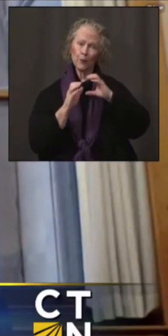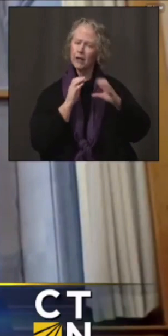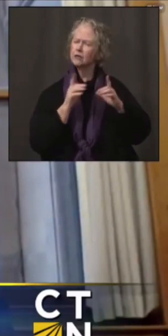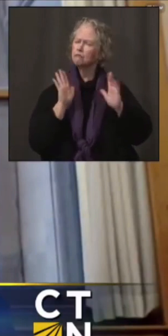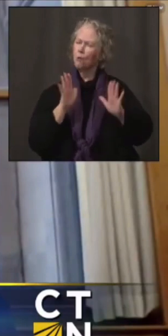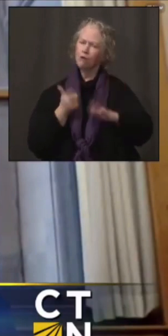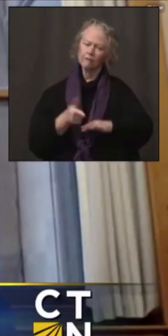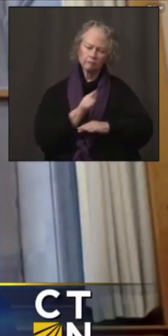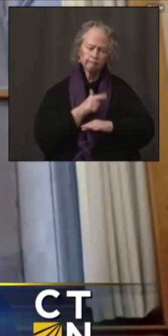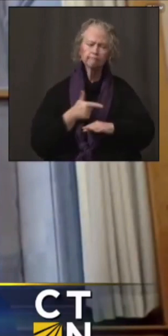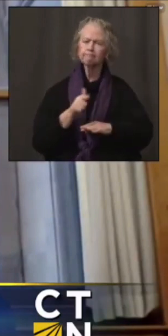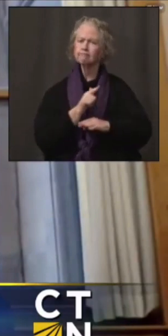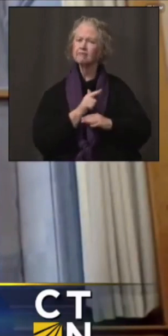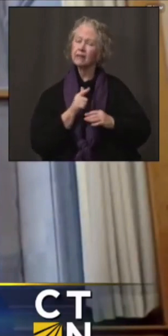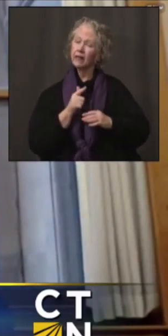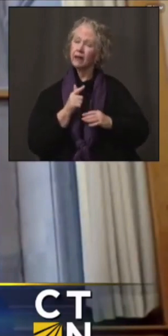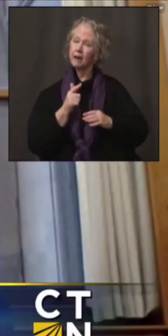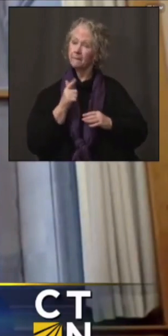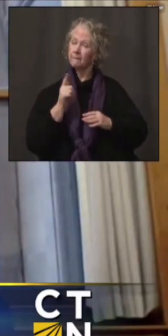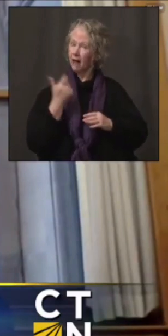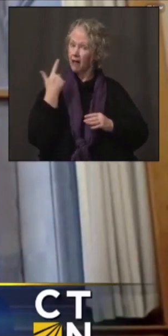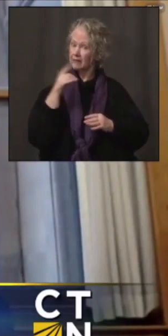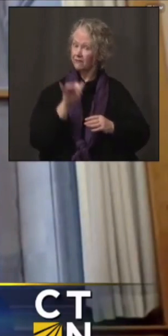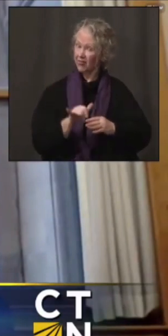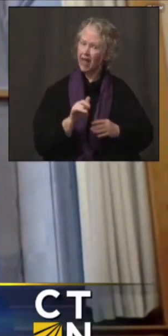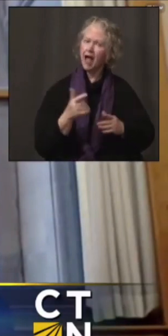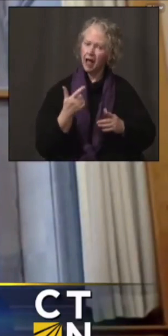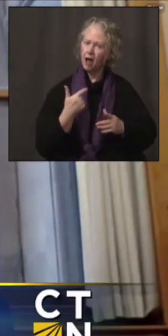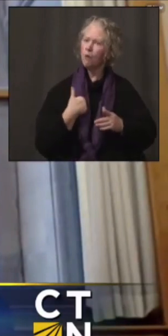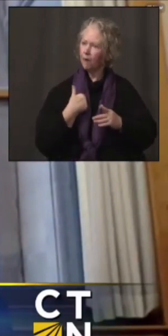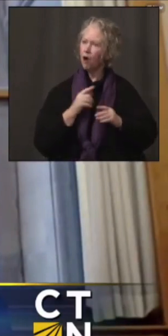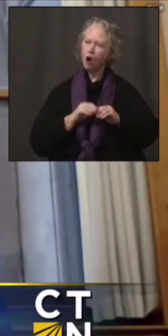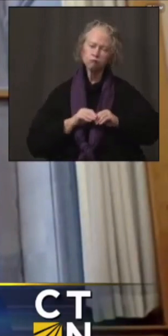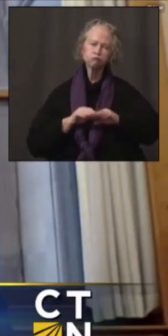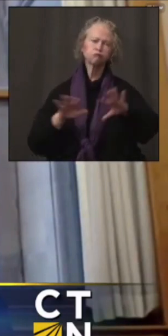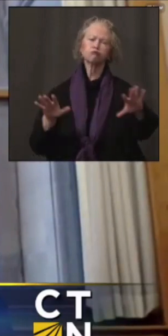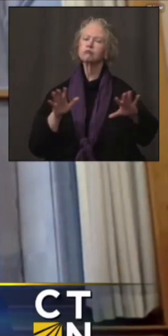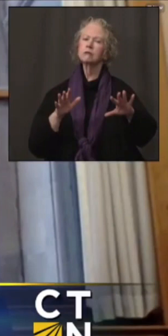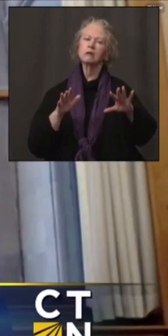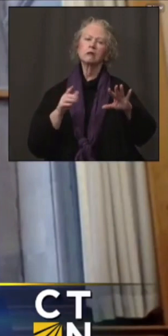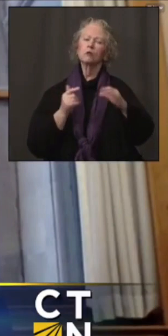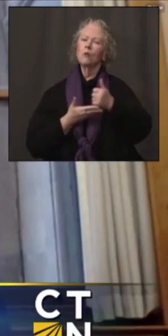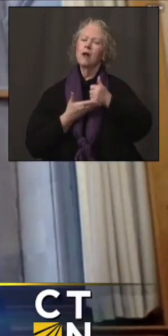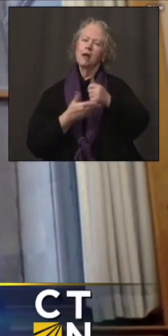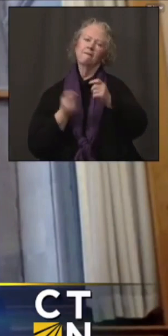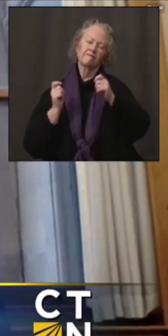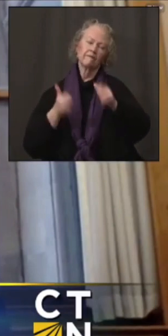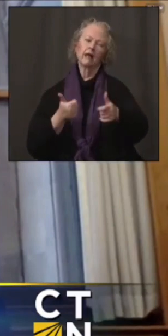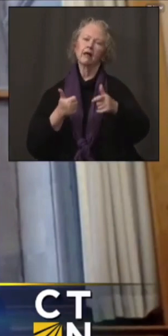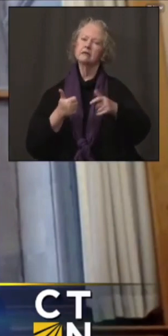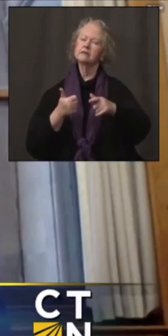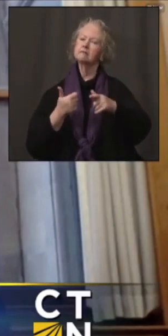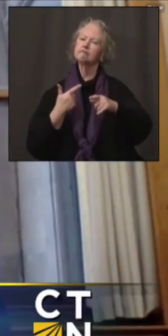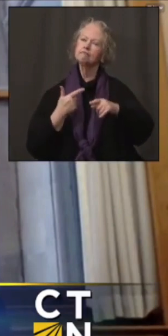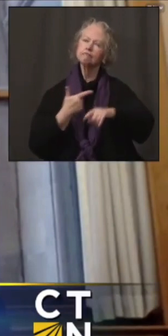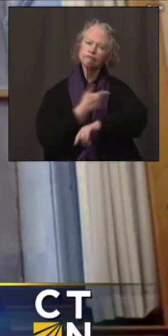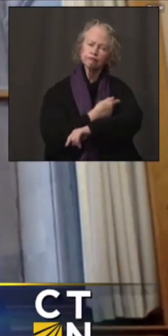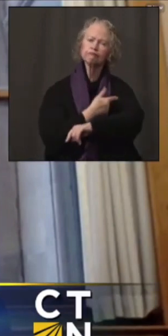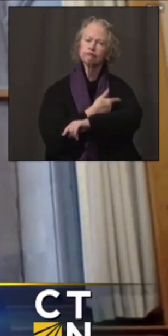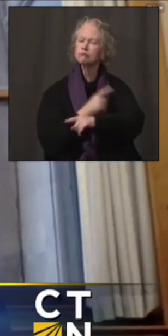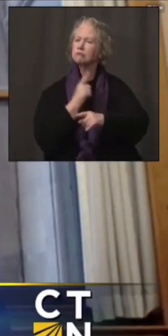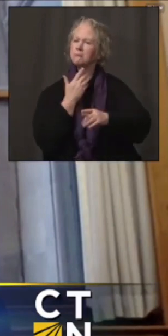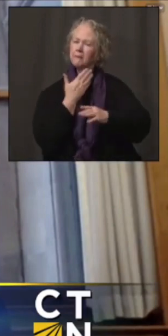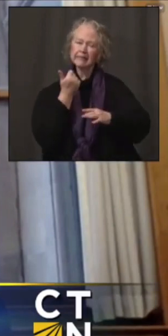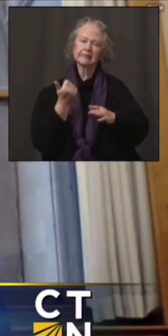excellent. And as a result, we're getting the doses out where they can most quickly be administered to a wide variety of providers. We're getting them to the